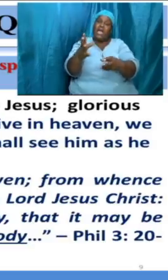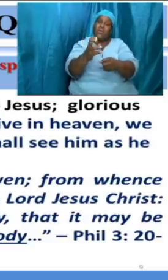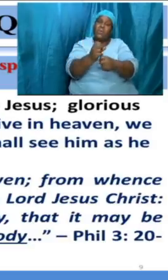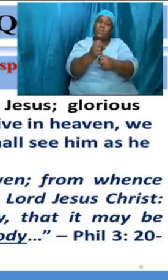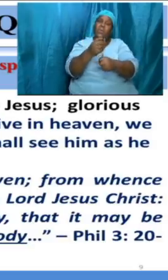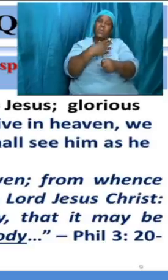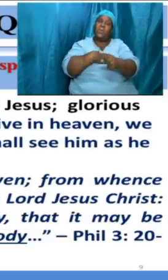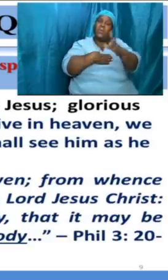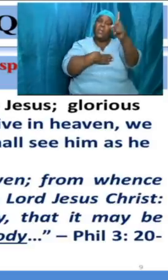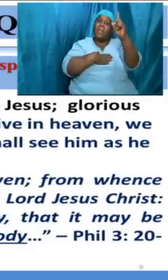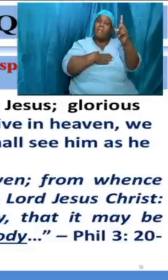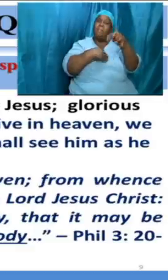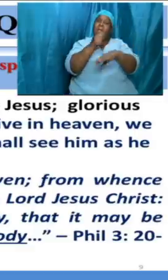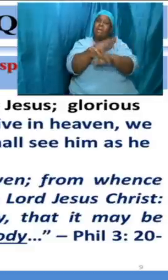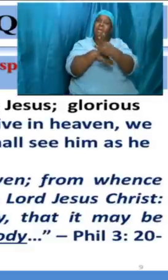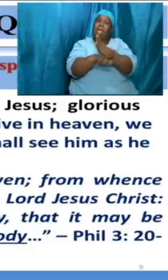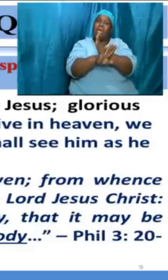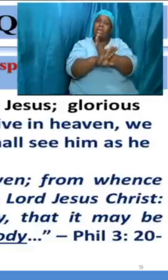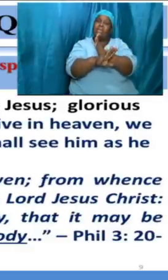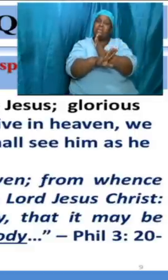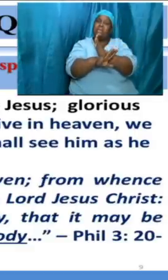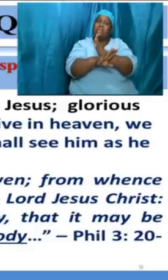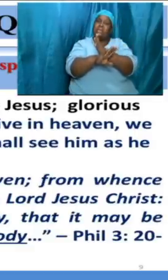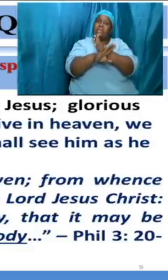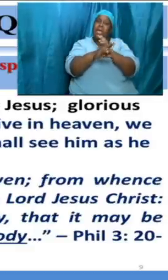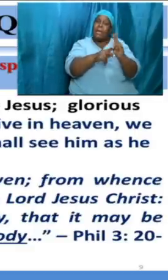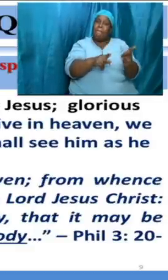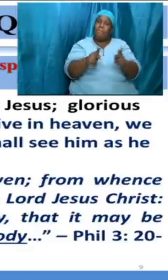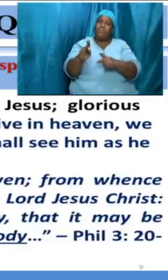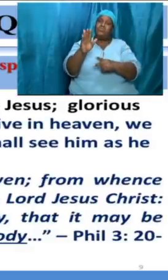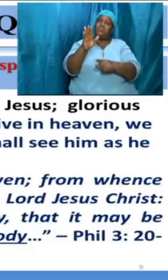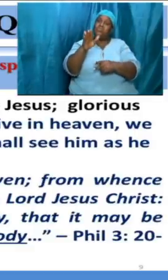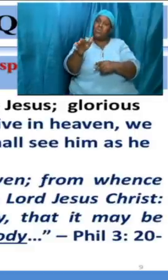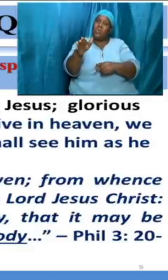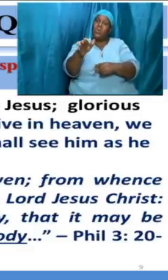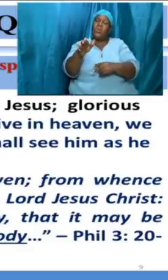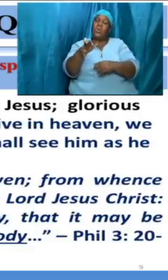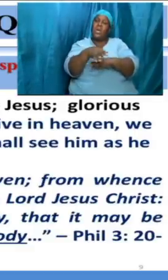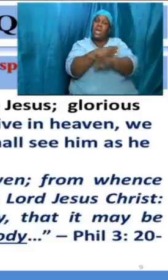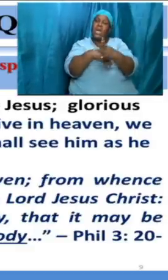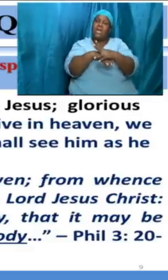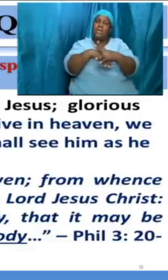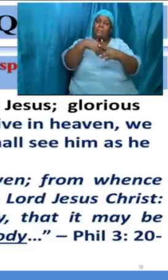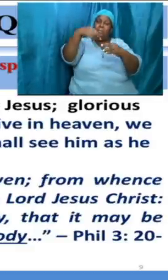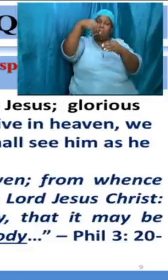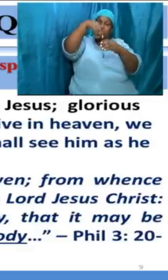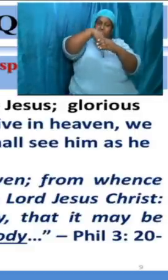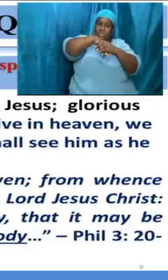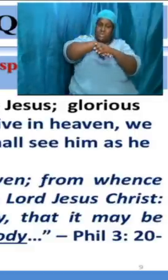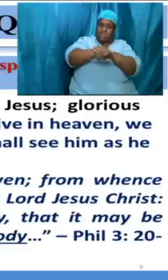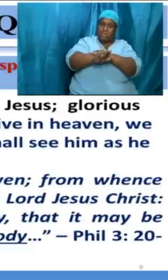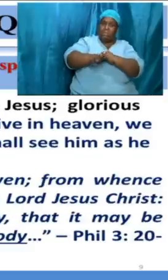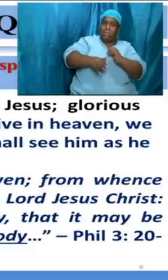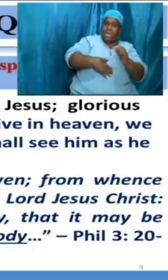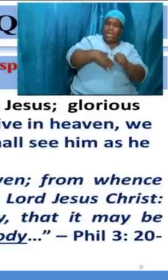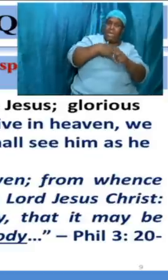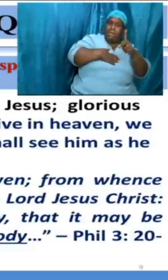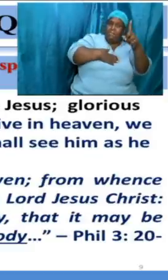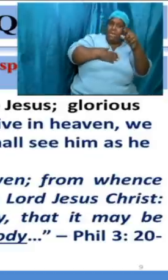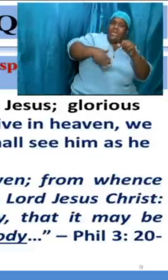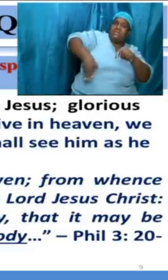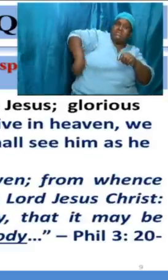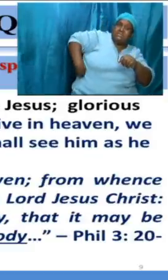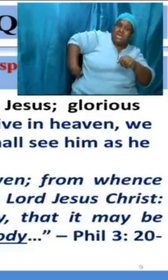and reach hither thy hand and trust it into my side and be not